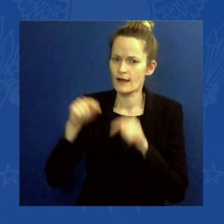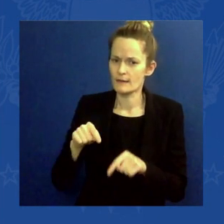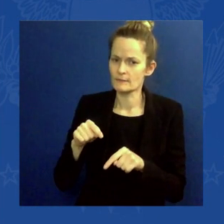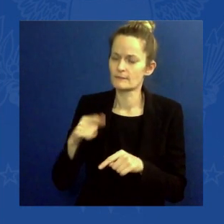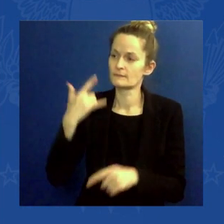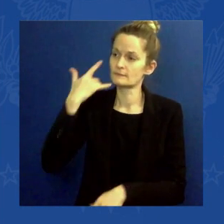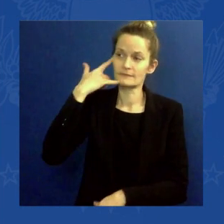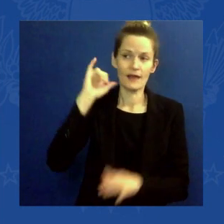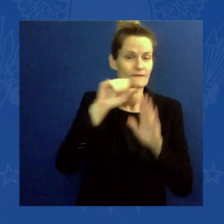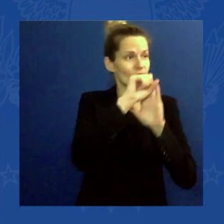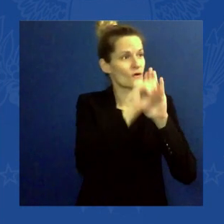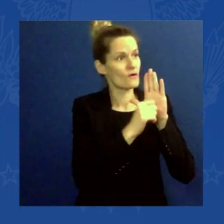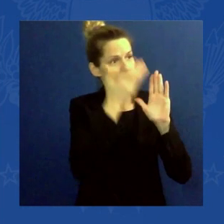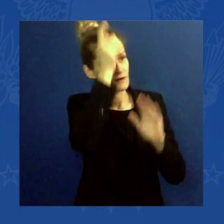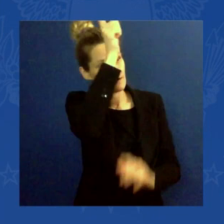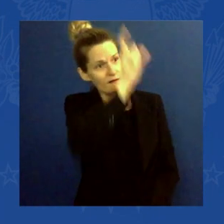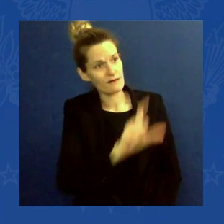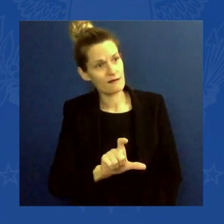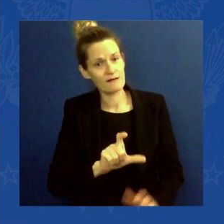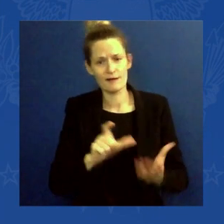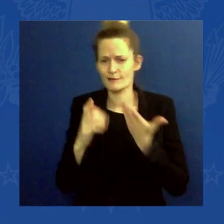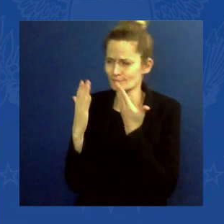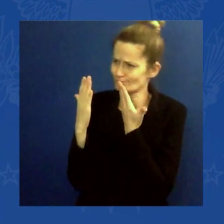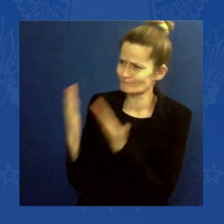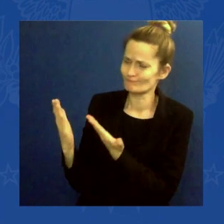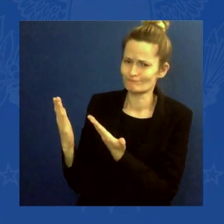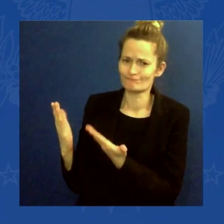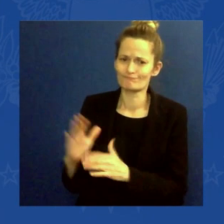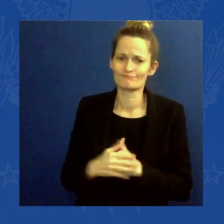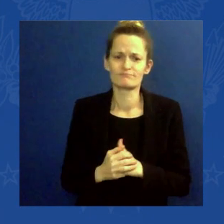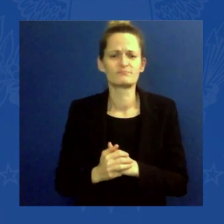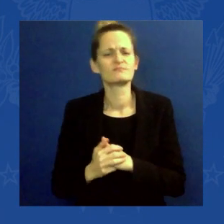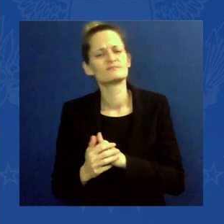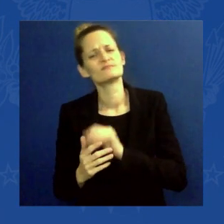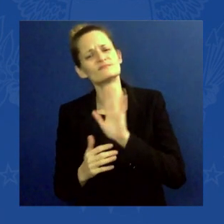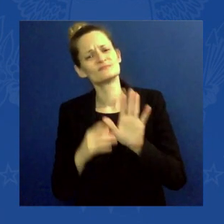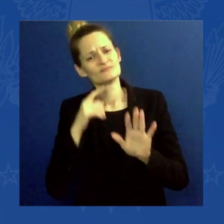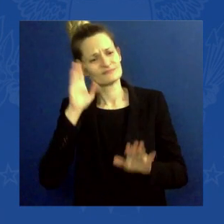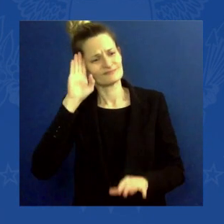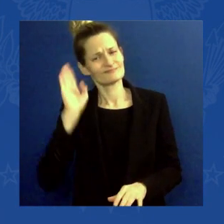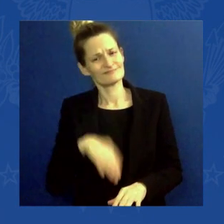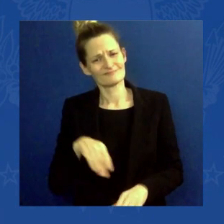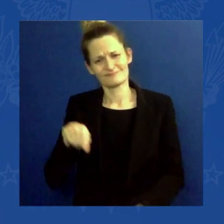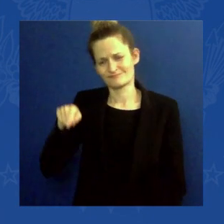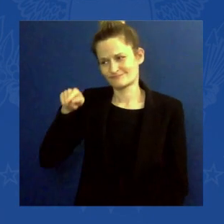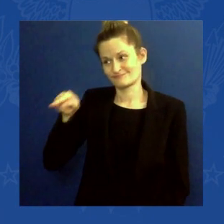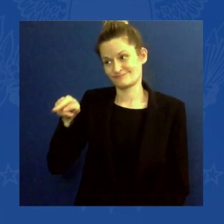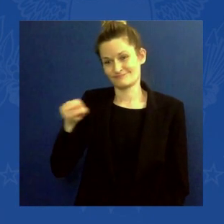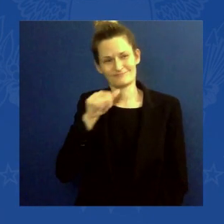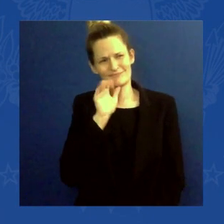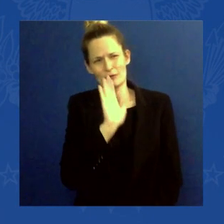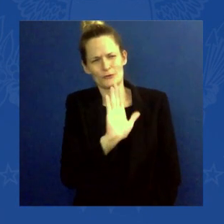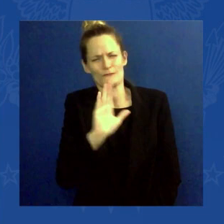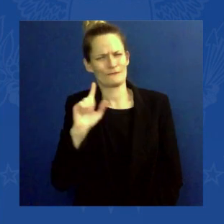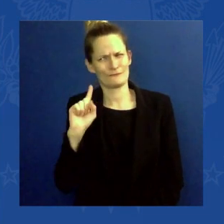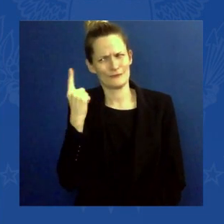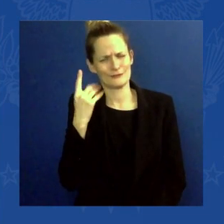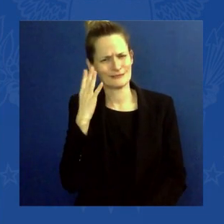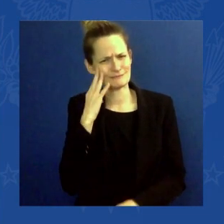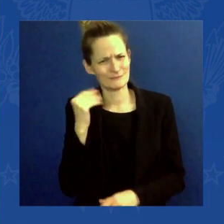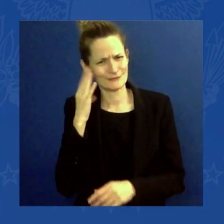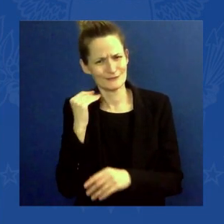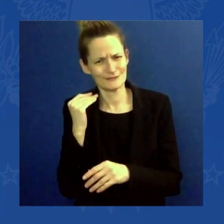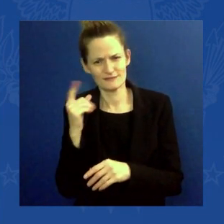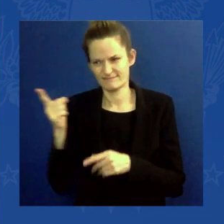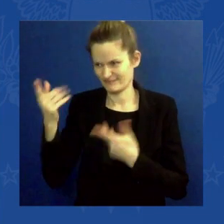not your first foray into this issue. We held two summits with West Coast governors, proactively